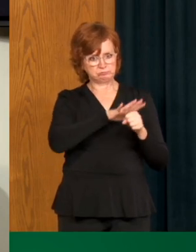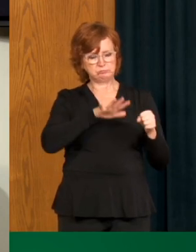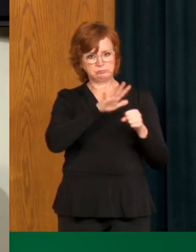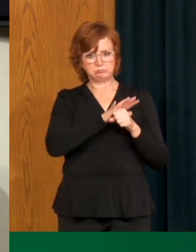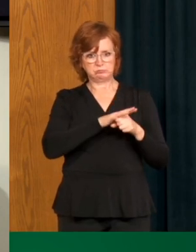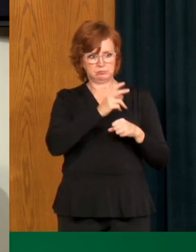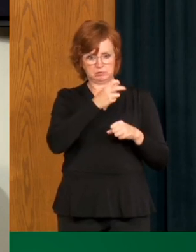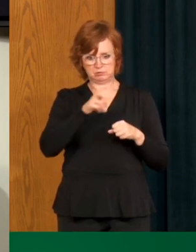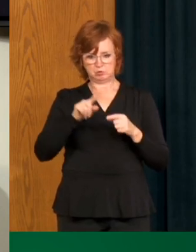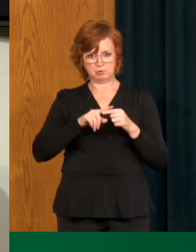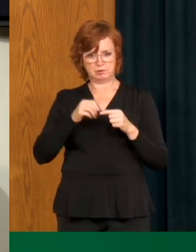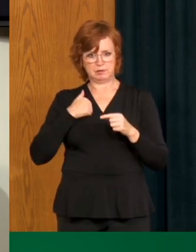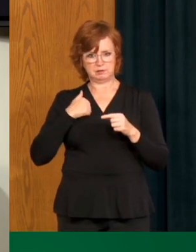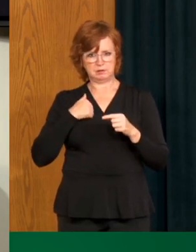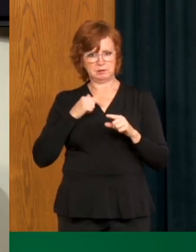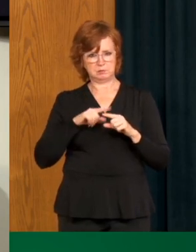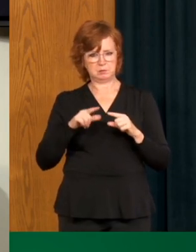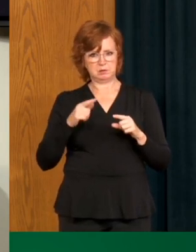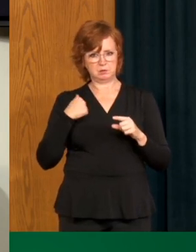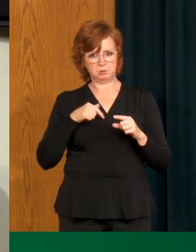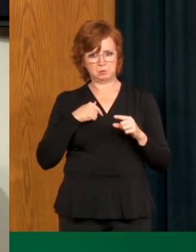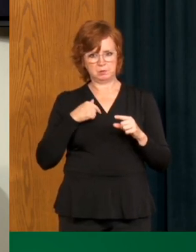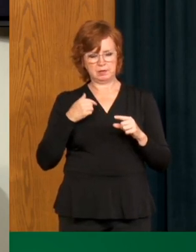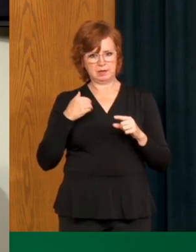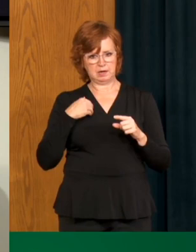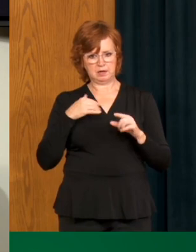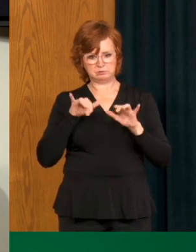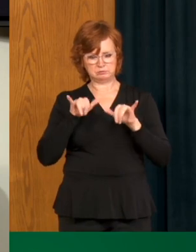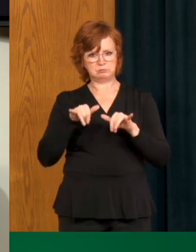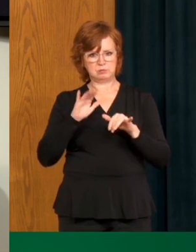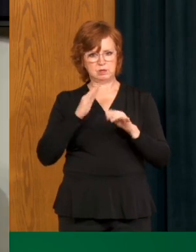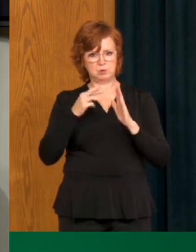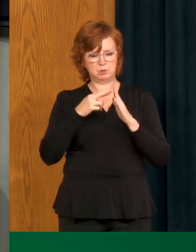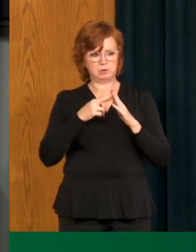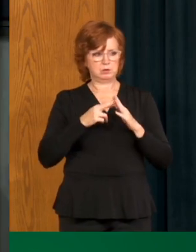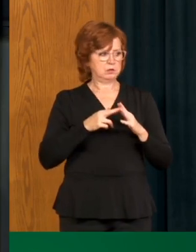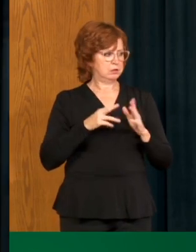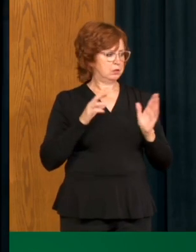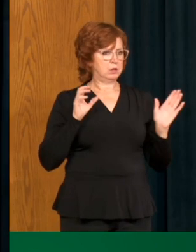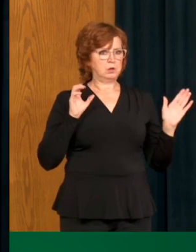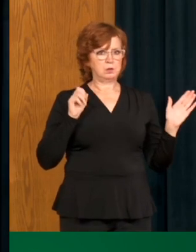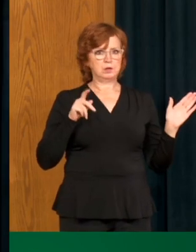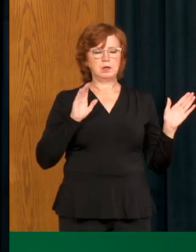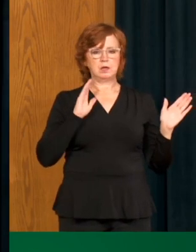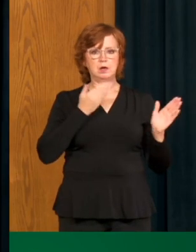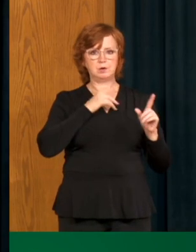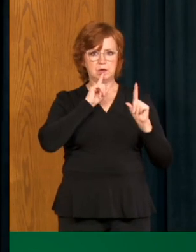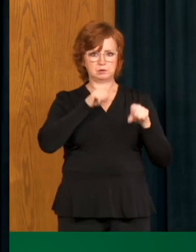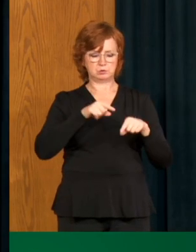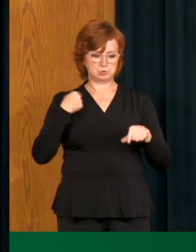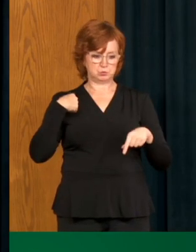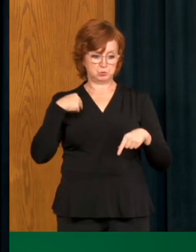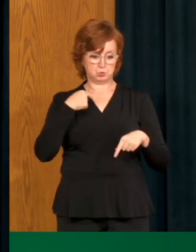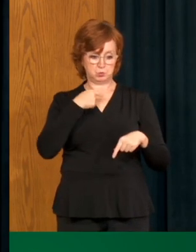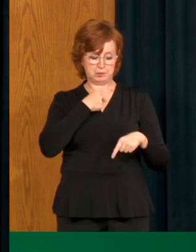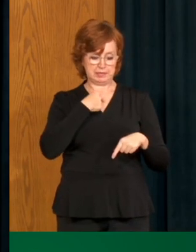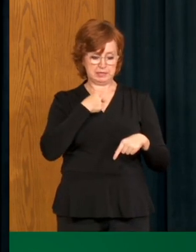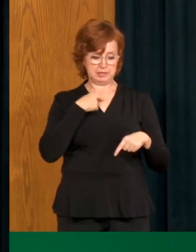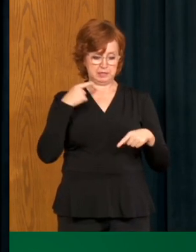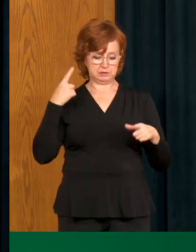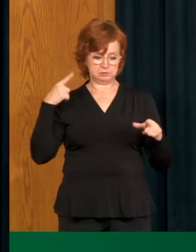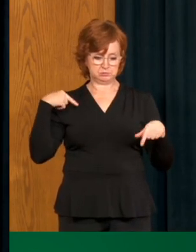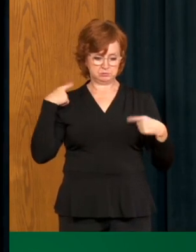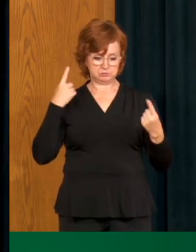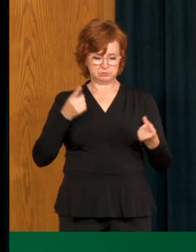doing given the spike, both in our province and in these other provinces? Uh, well, from the beginning, we have recommended, against, uh,